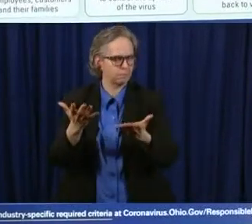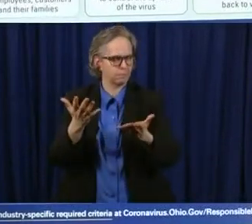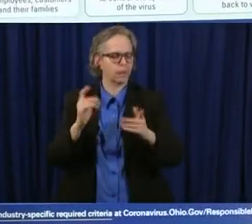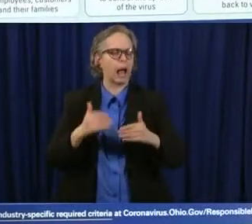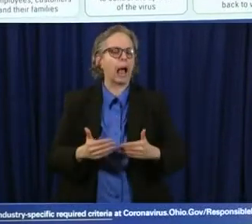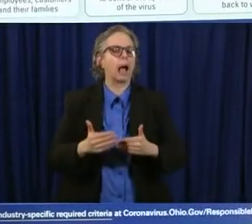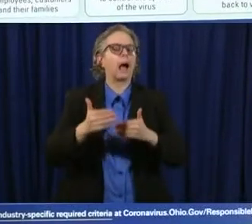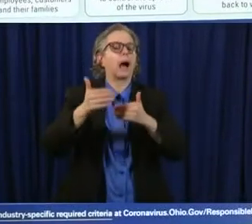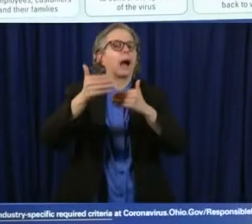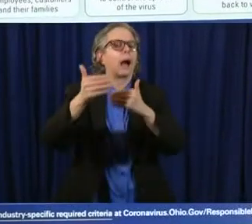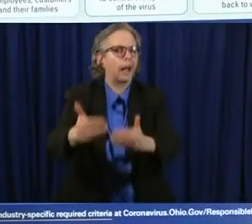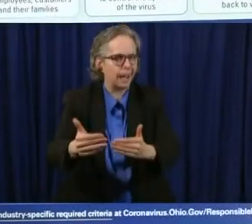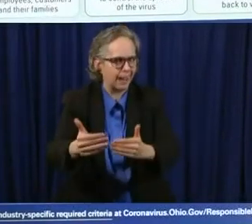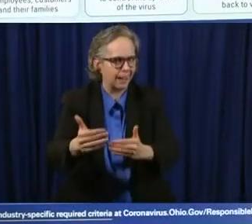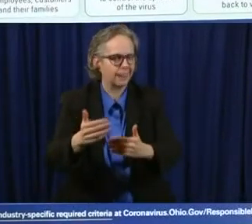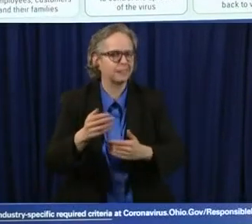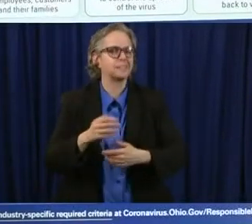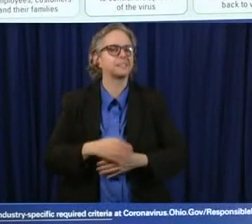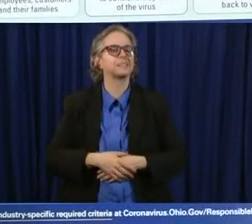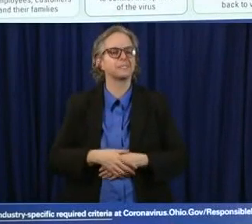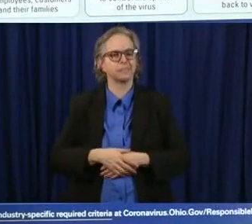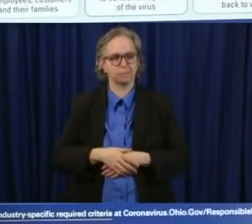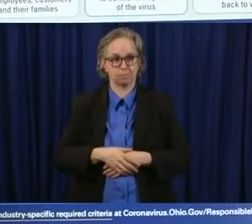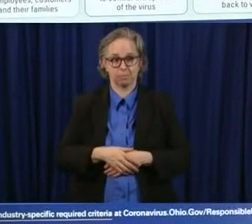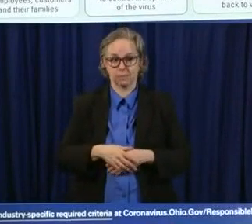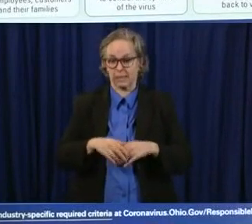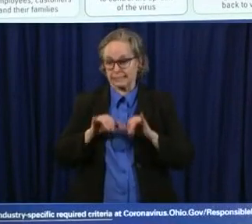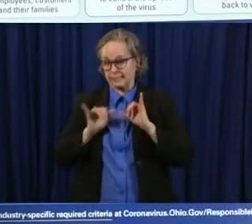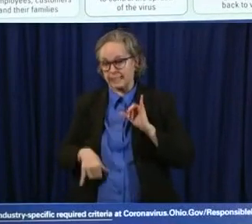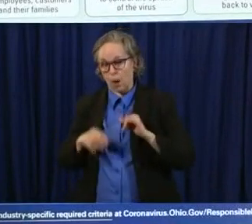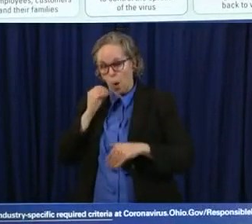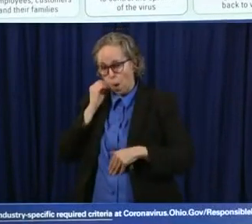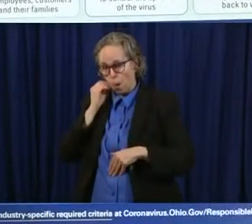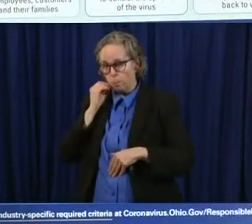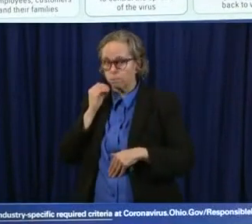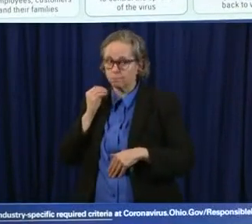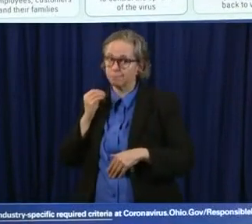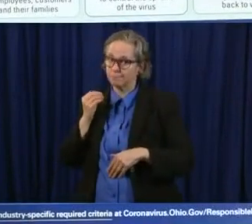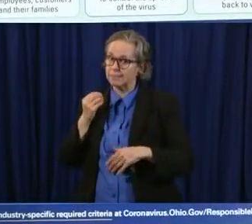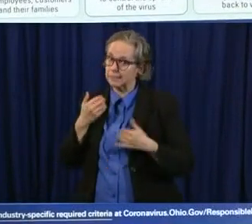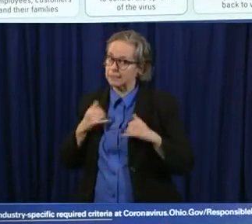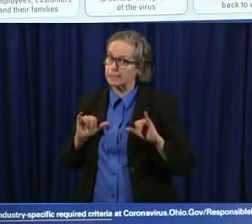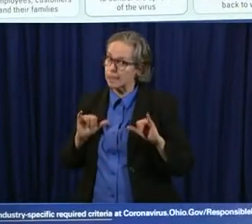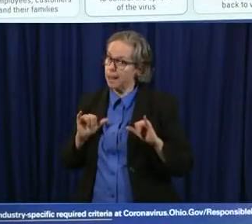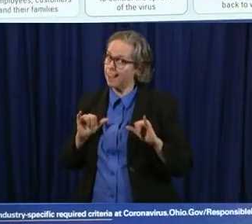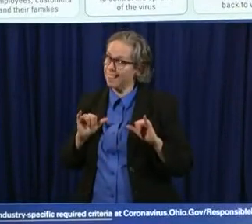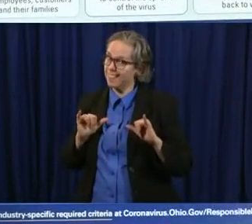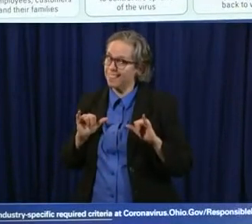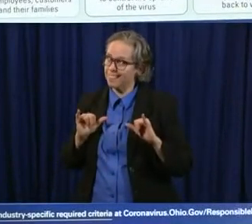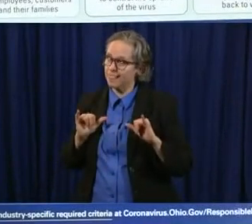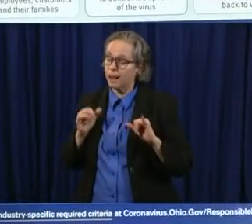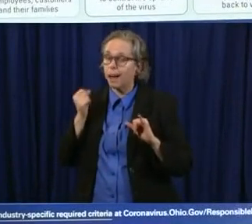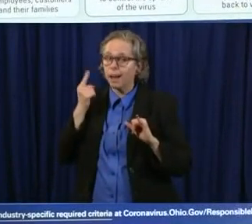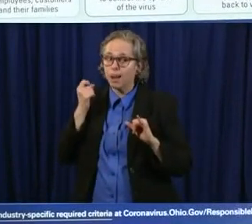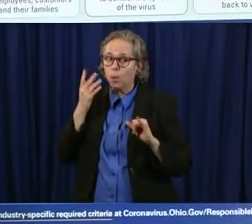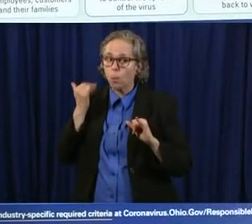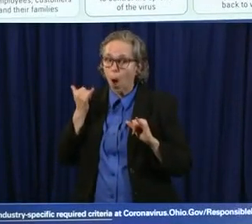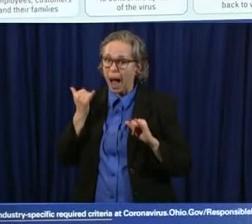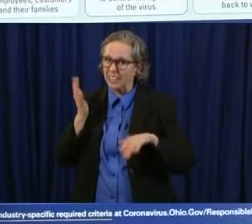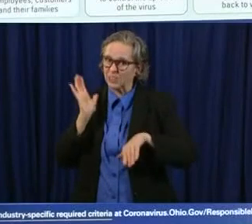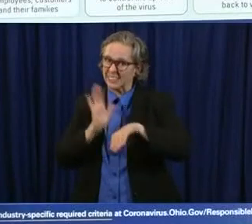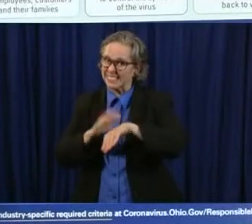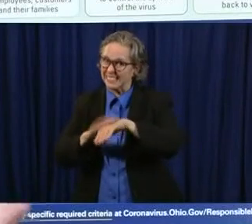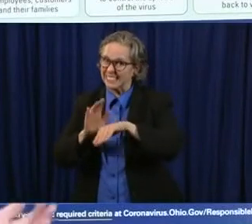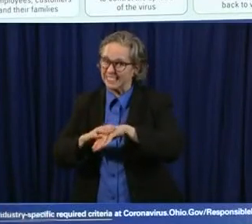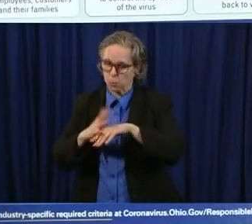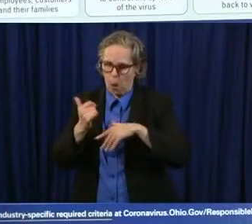we move move forward but the stay-at-home order uh is just that signal that hey things are still dangerous i mean it's not you know we don't wave a flag